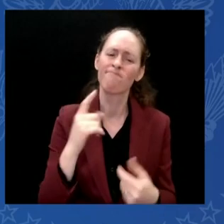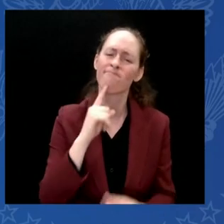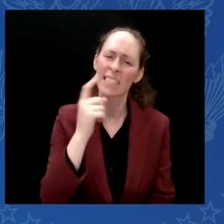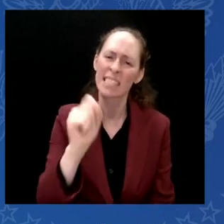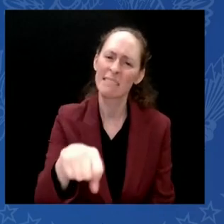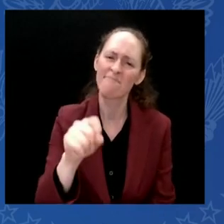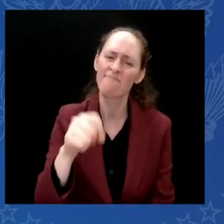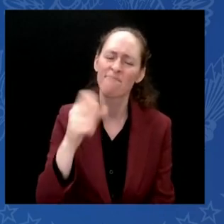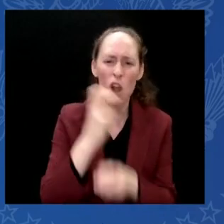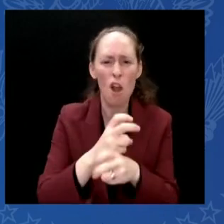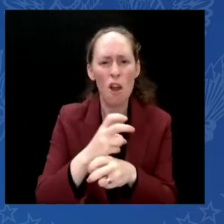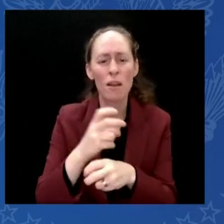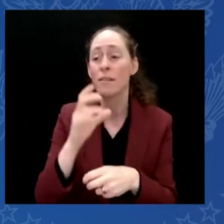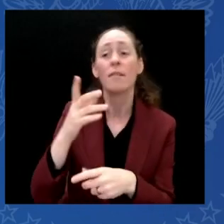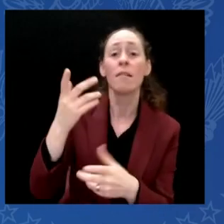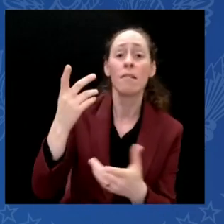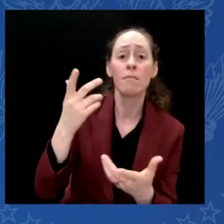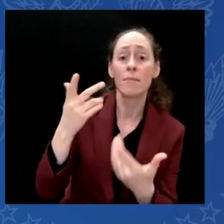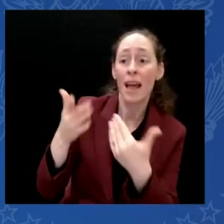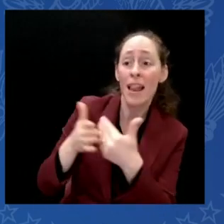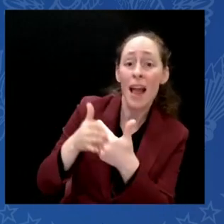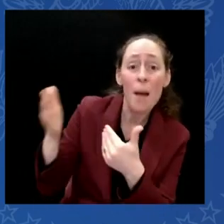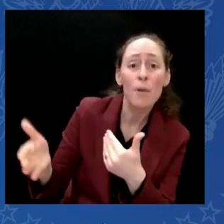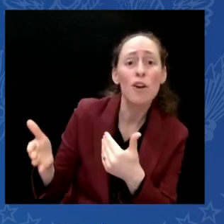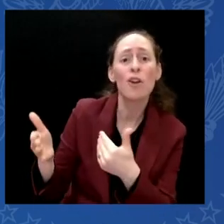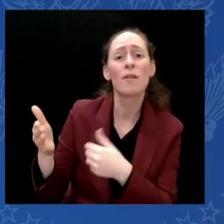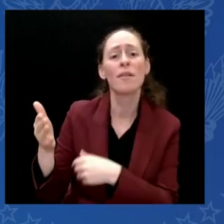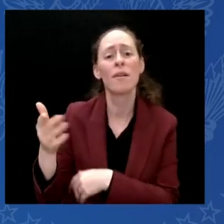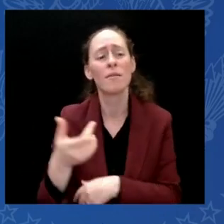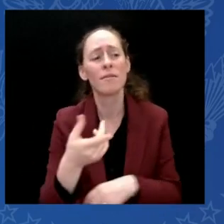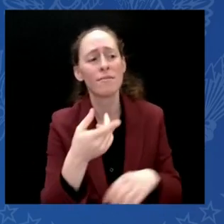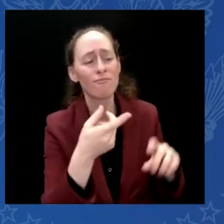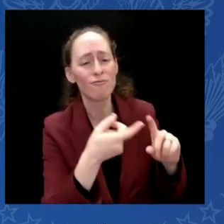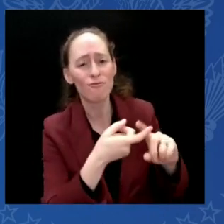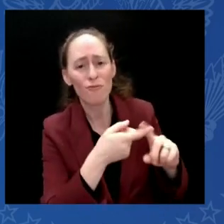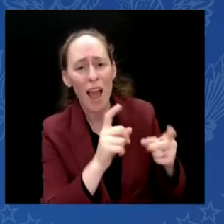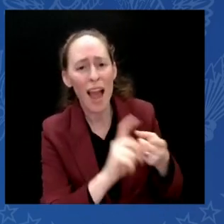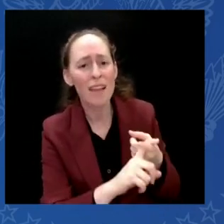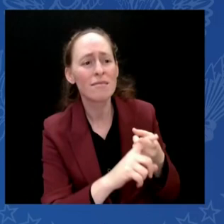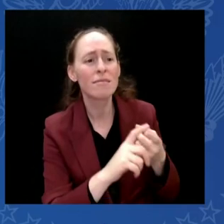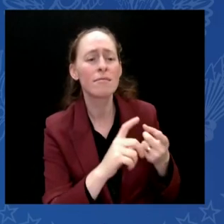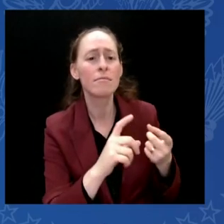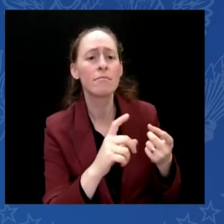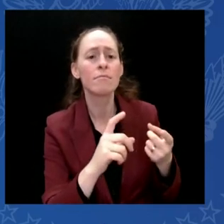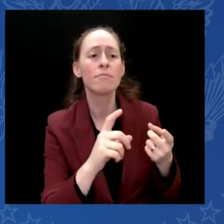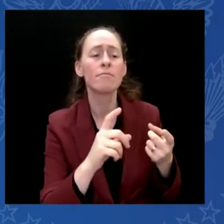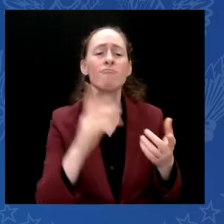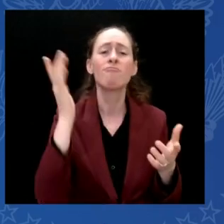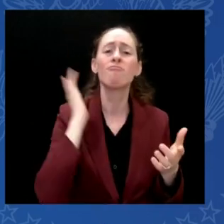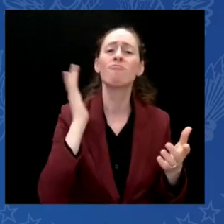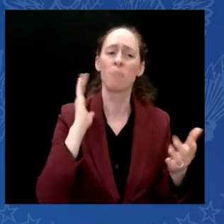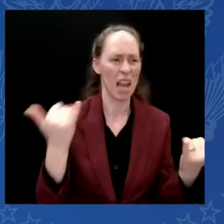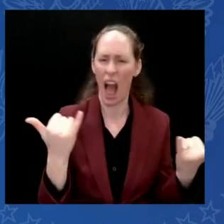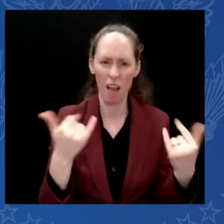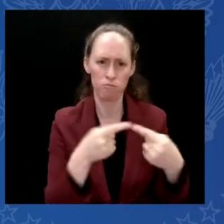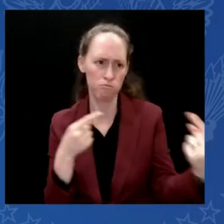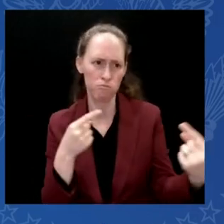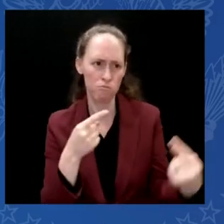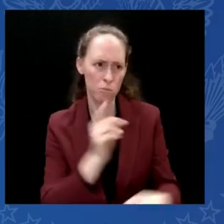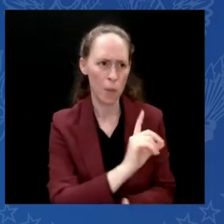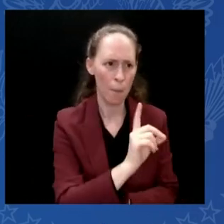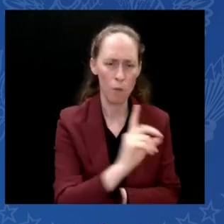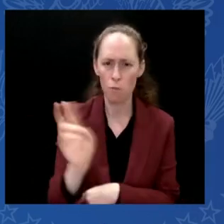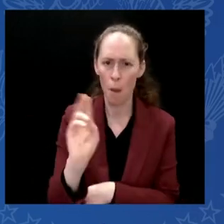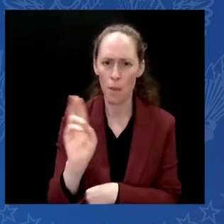But as tough as these times have been, if we look a little closer, we see bright spots all across the country. The strength,